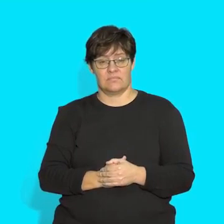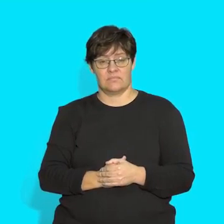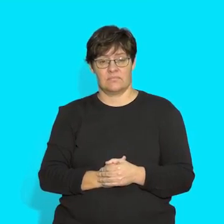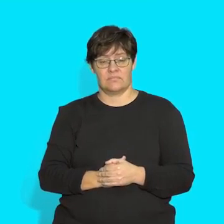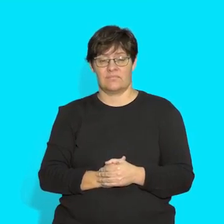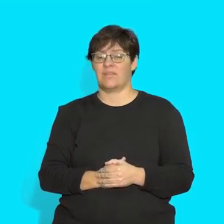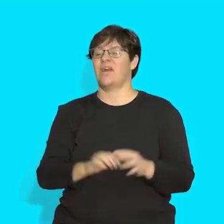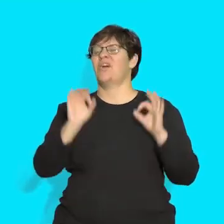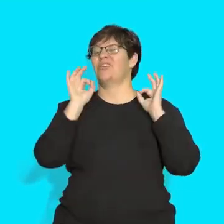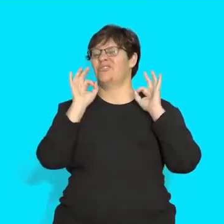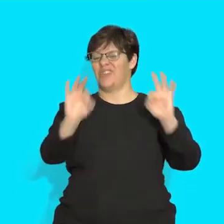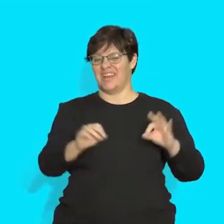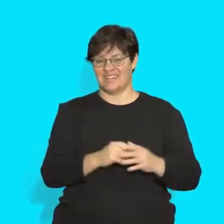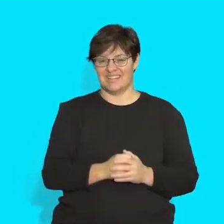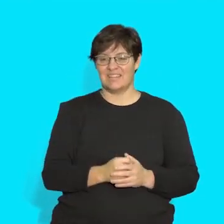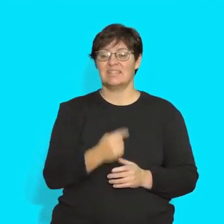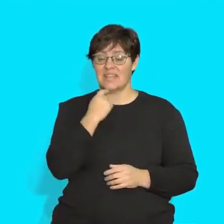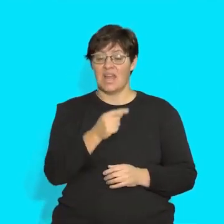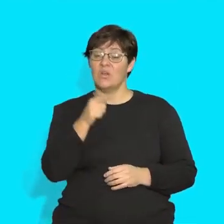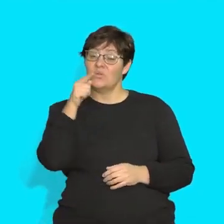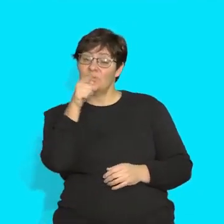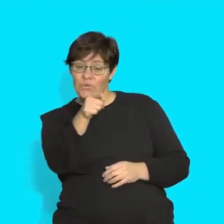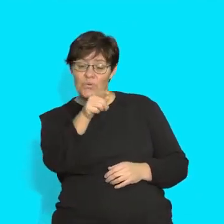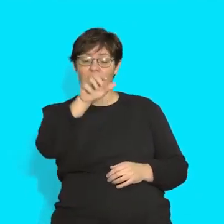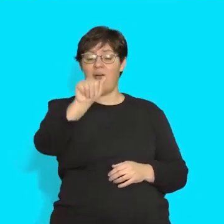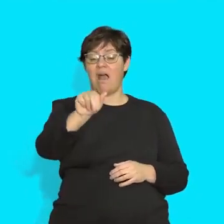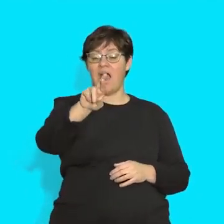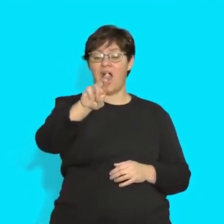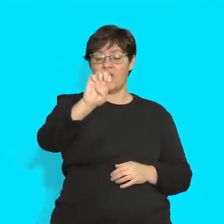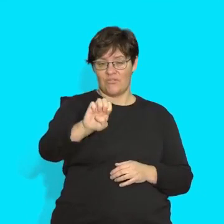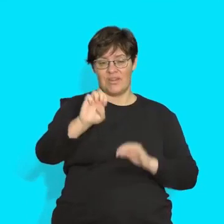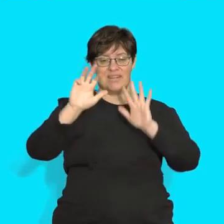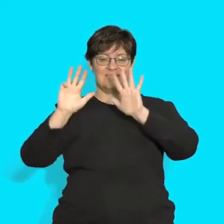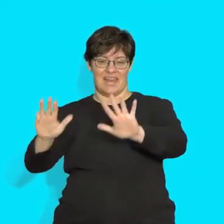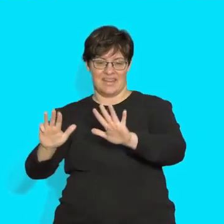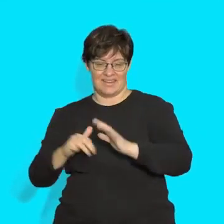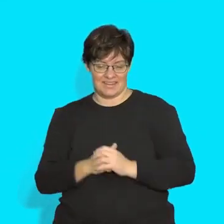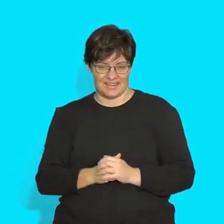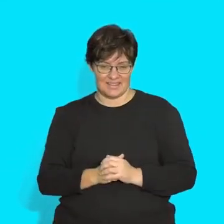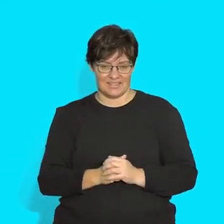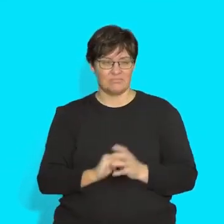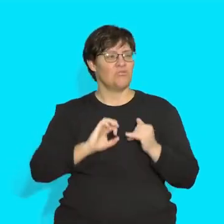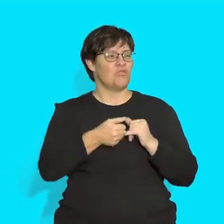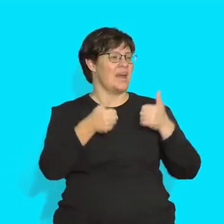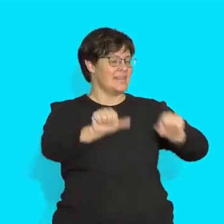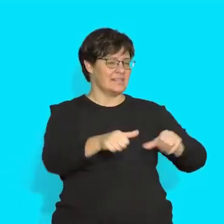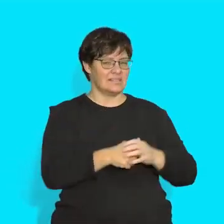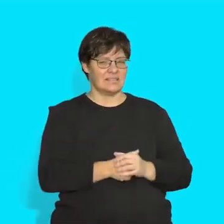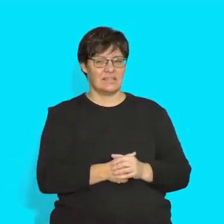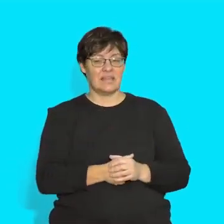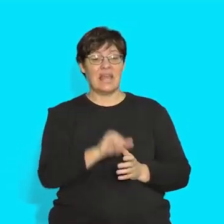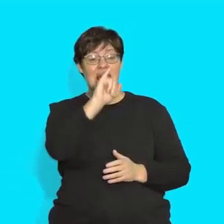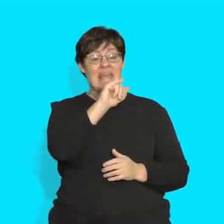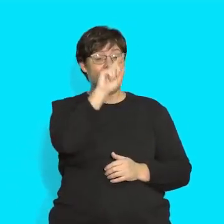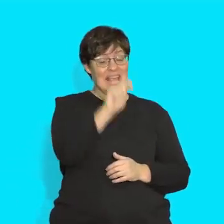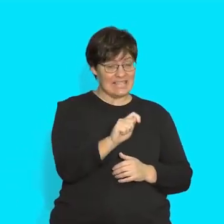Great stuff. We say, are nine. Try this one. It,